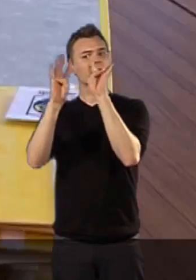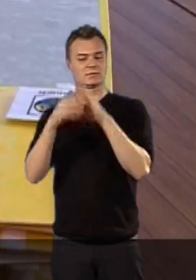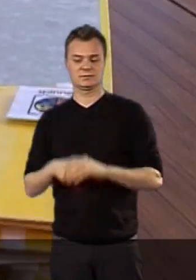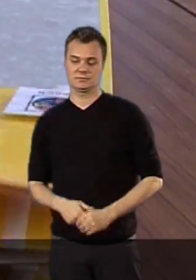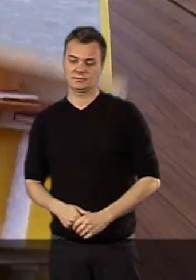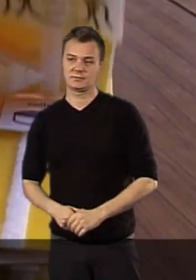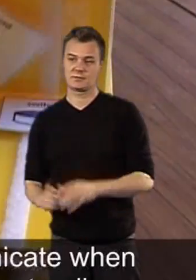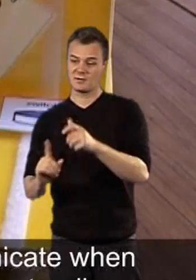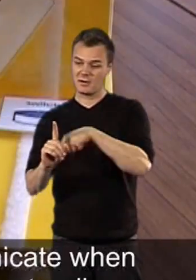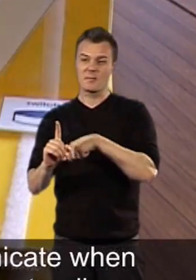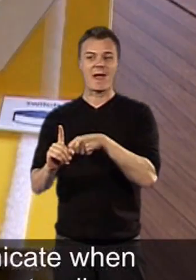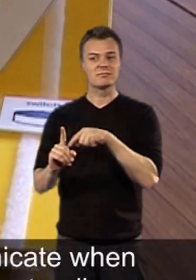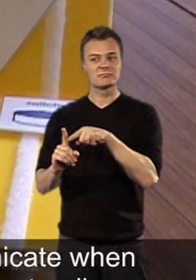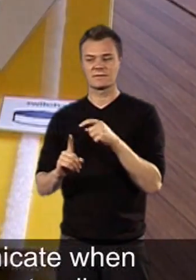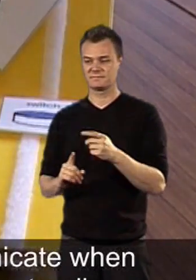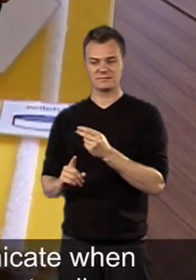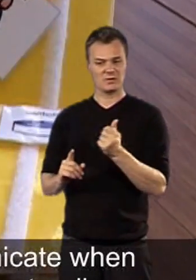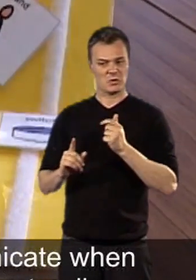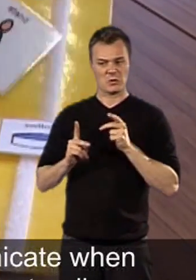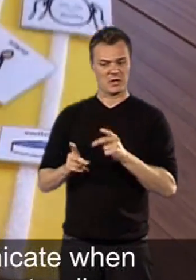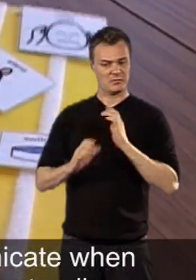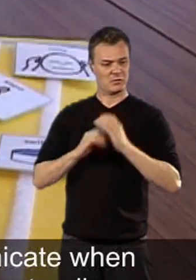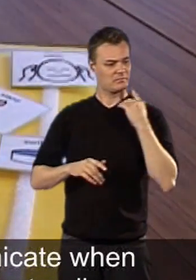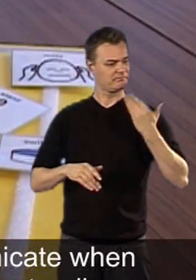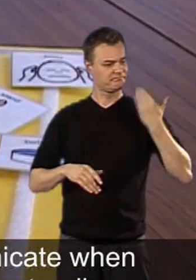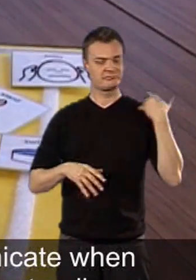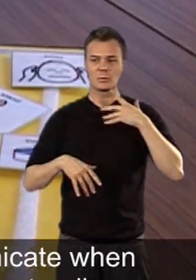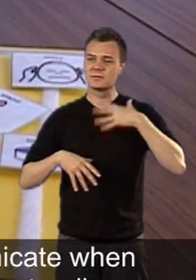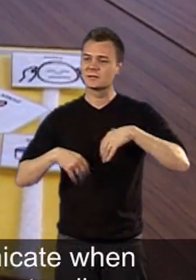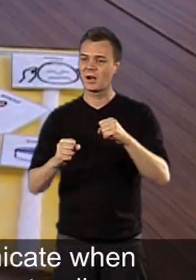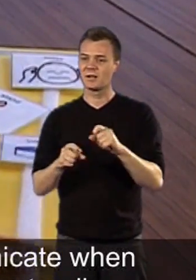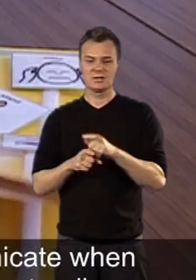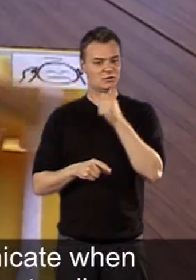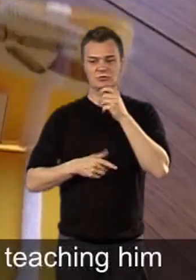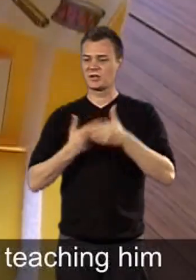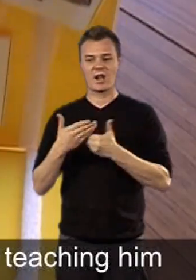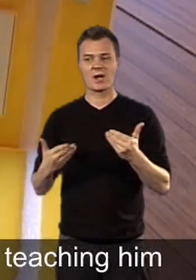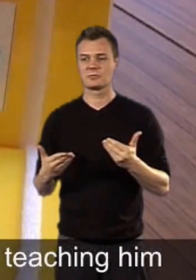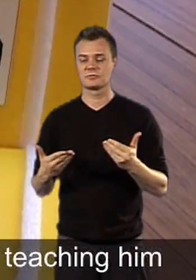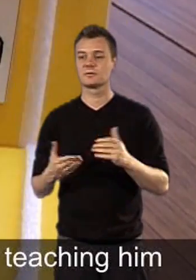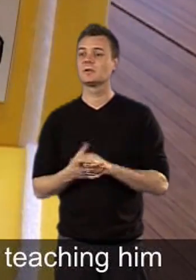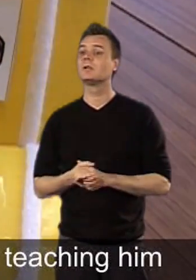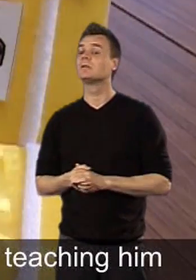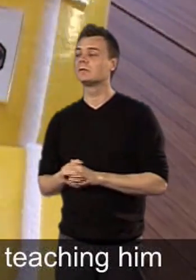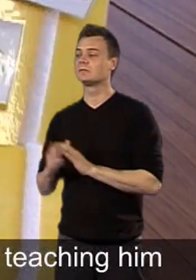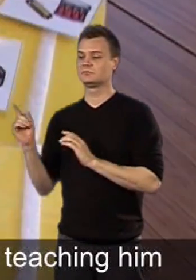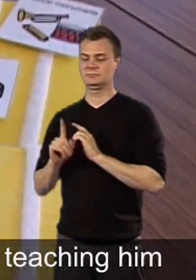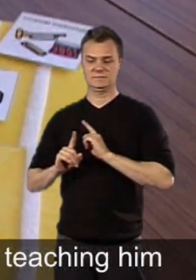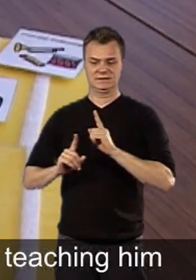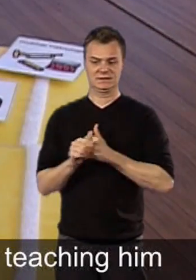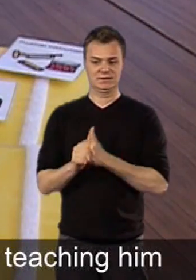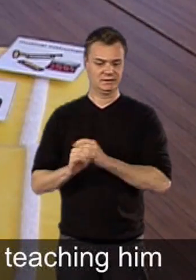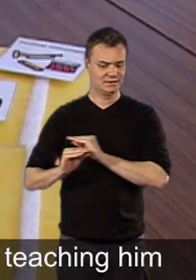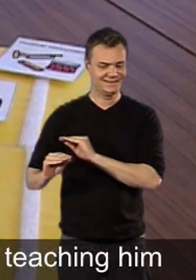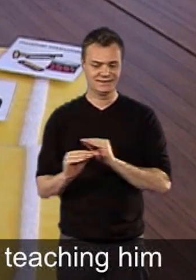the governors. Ben had very few ways to communicate when he started at Goosery. He did not naturally use sign language, so Jane is now